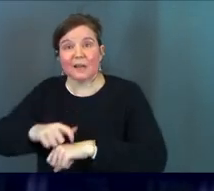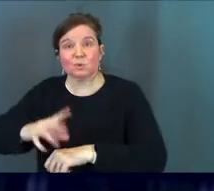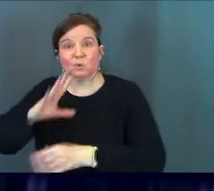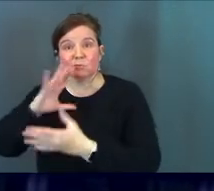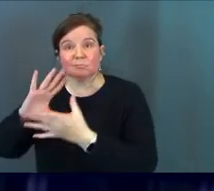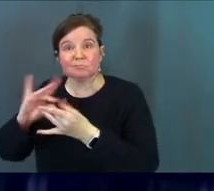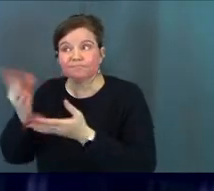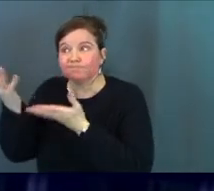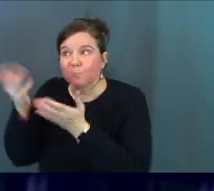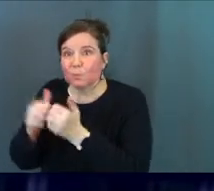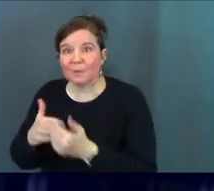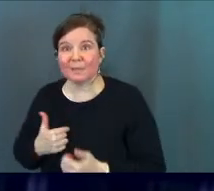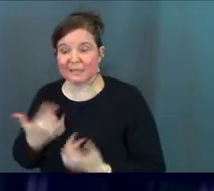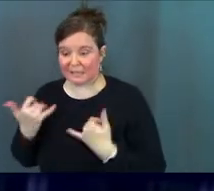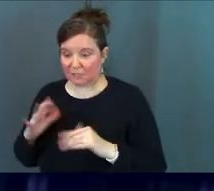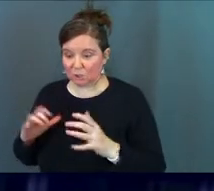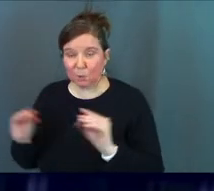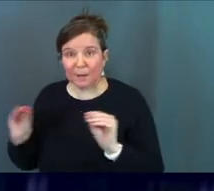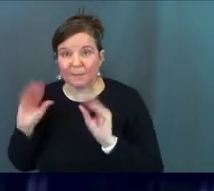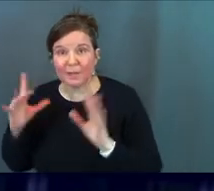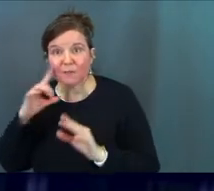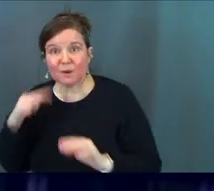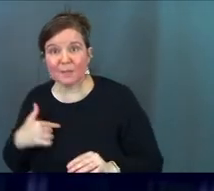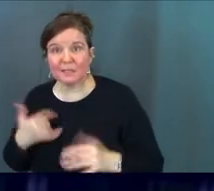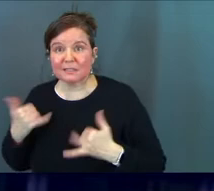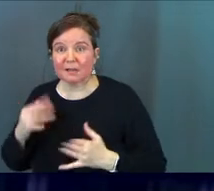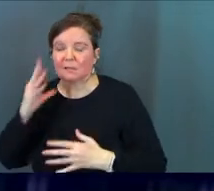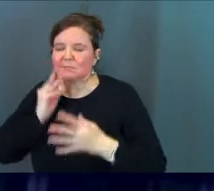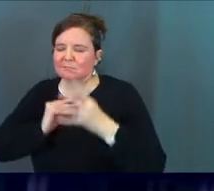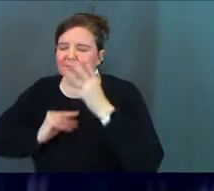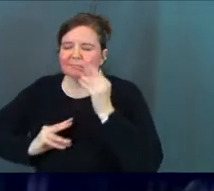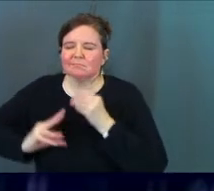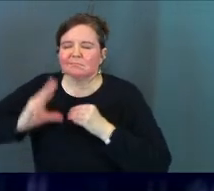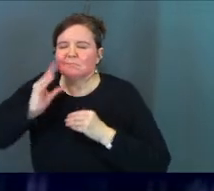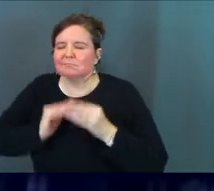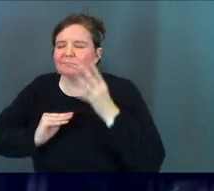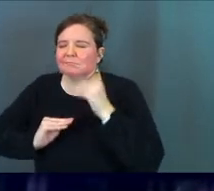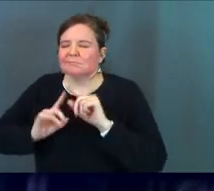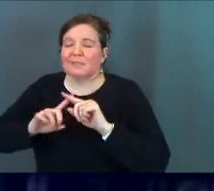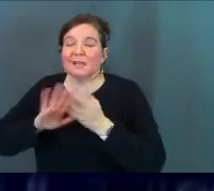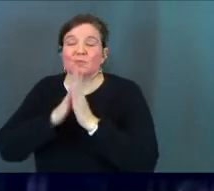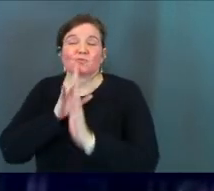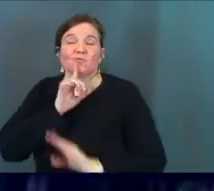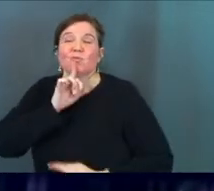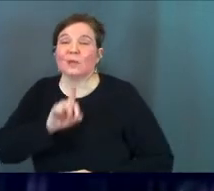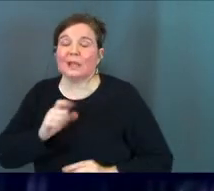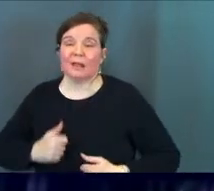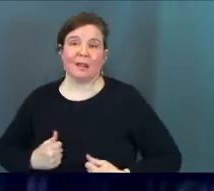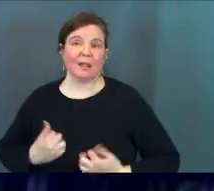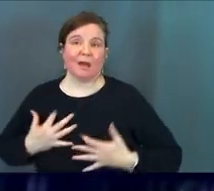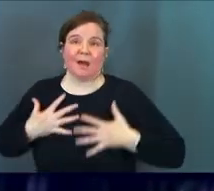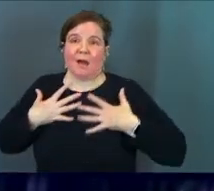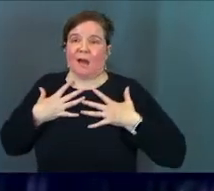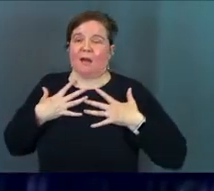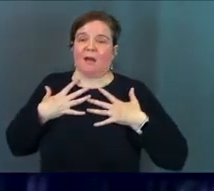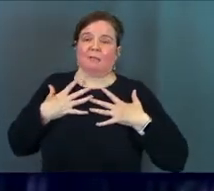to speak to me he's still doing miracles for me right like it's all real and alive